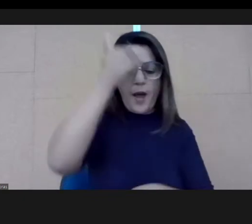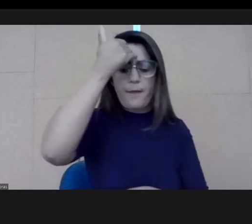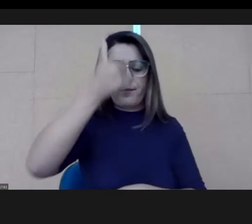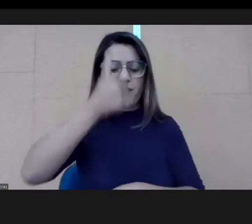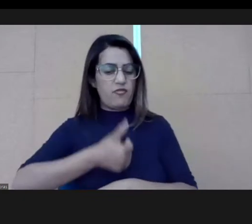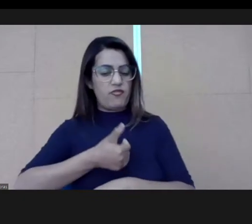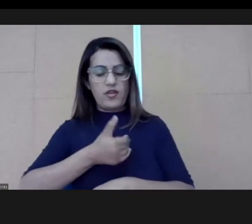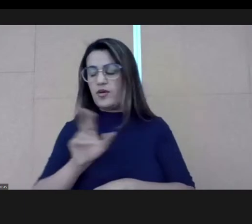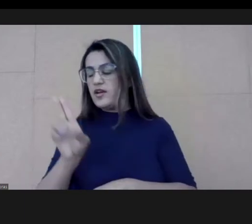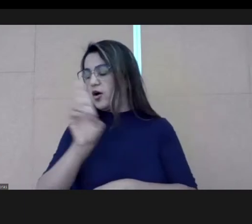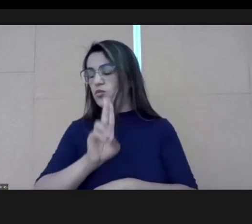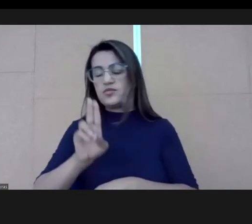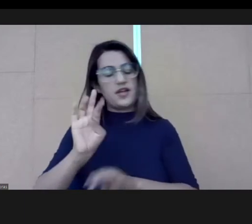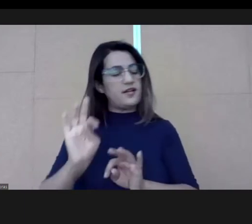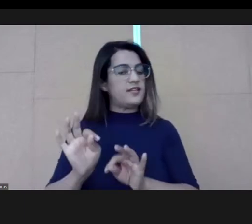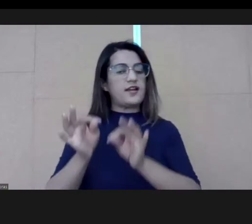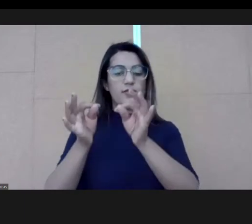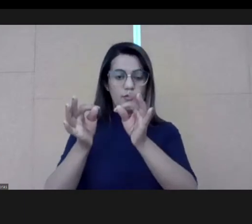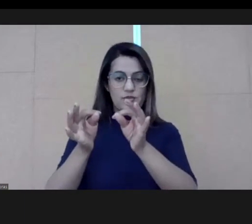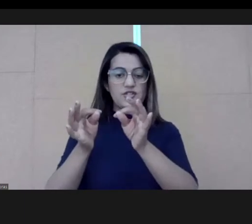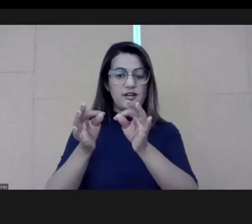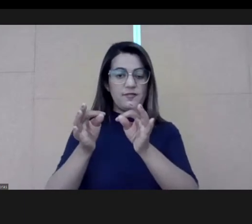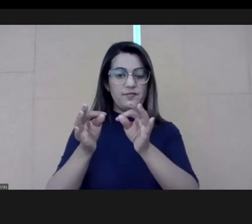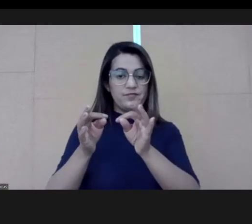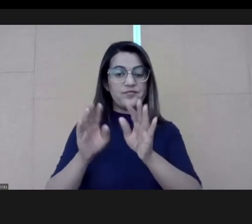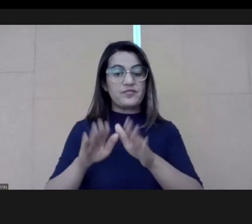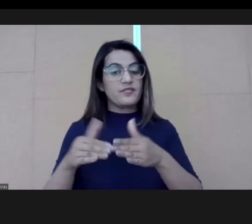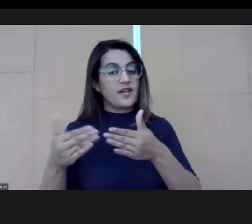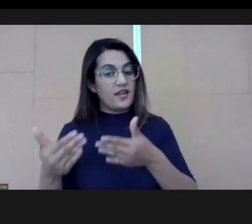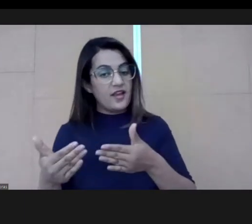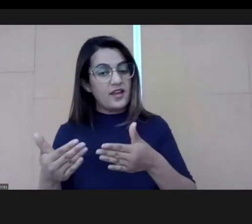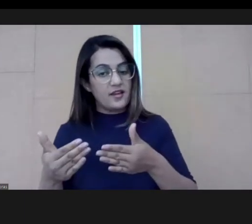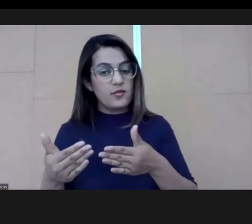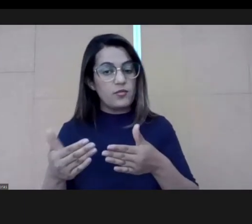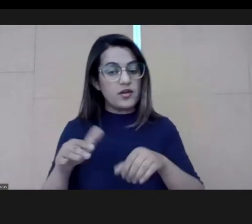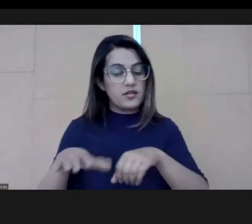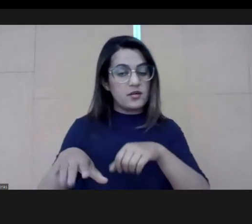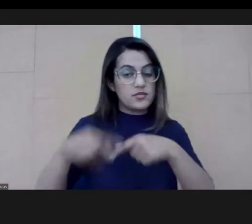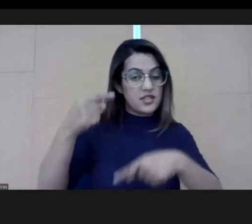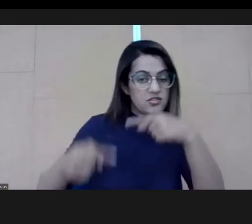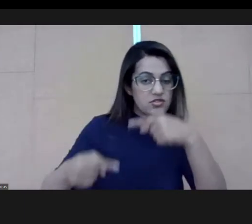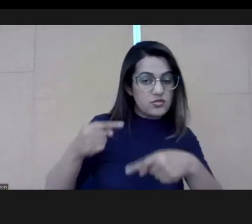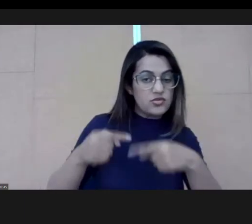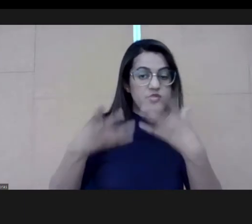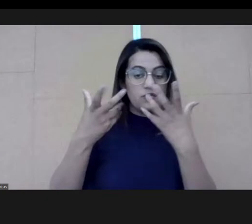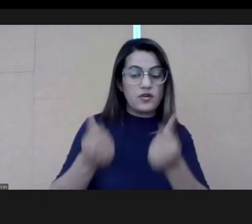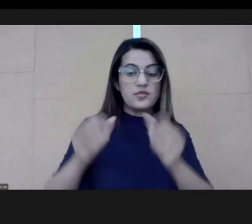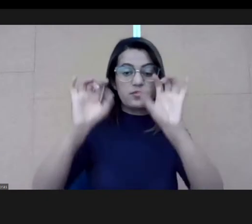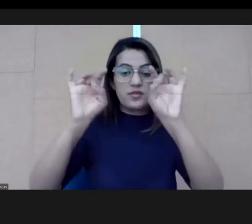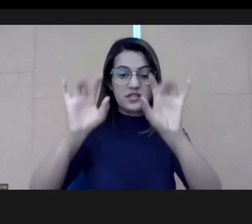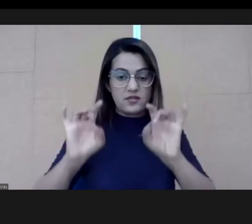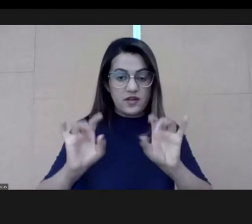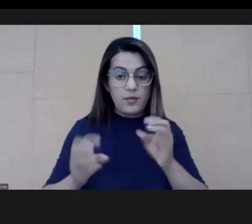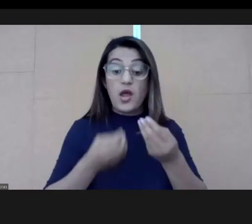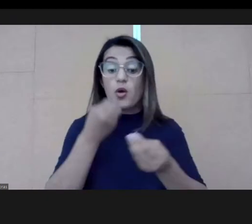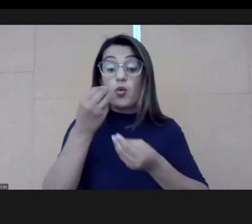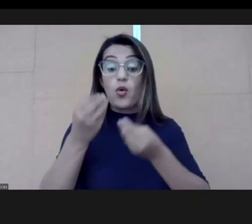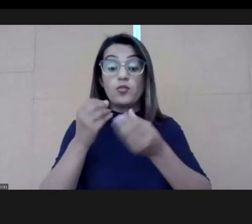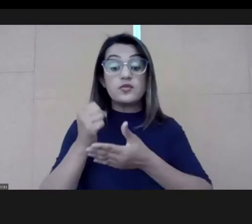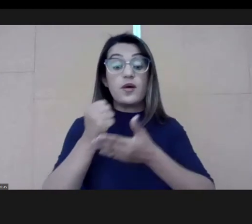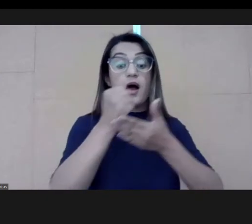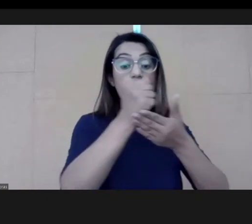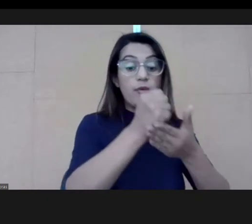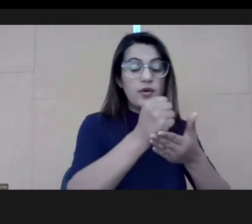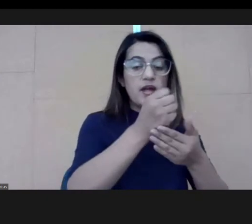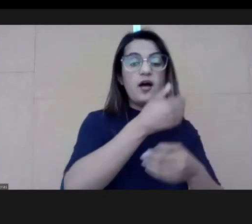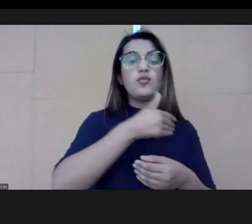filtrate a lot of profiles without using technology? We have been discussing the partnership, in